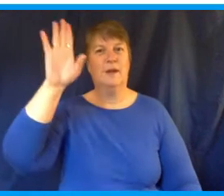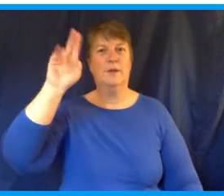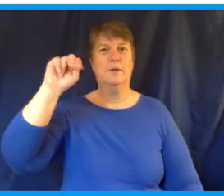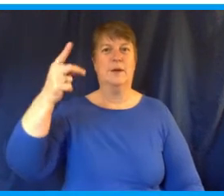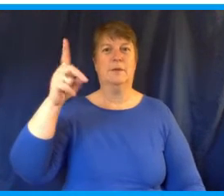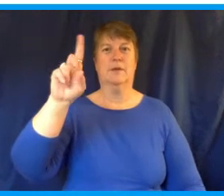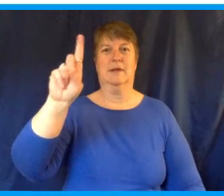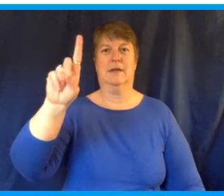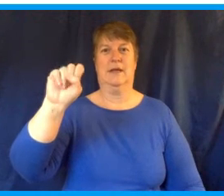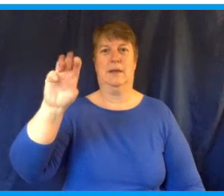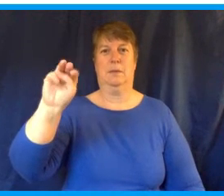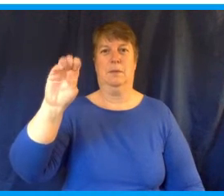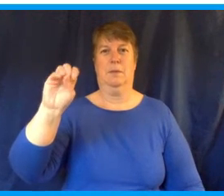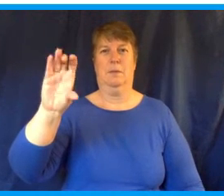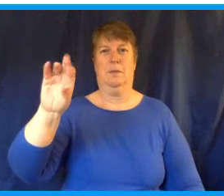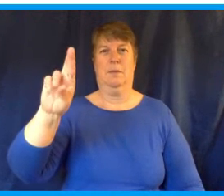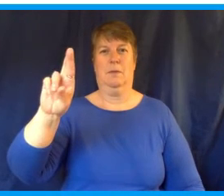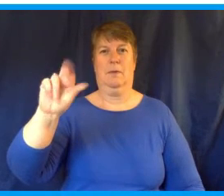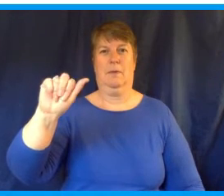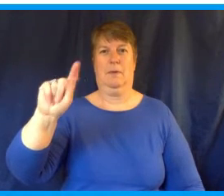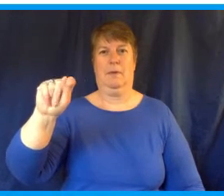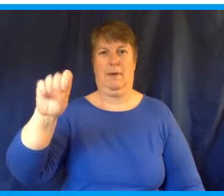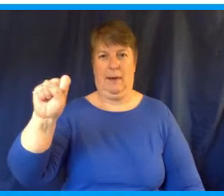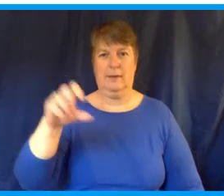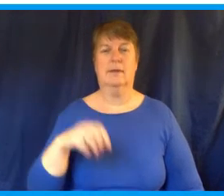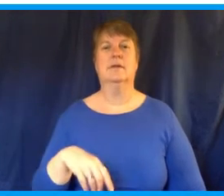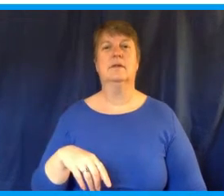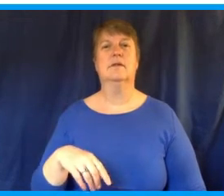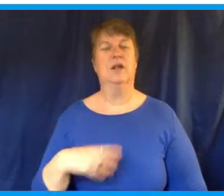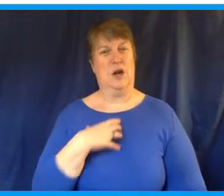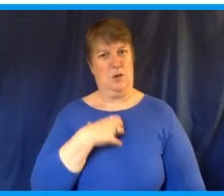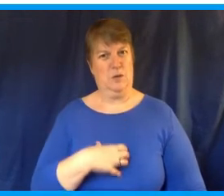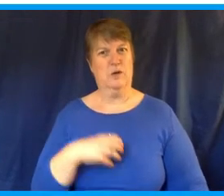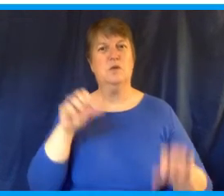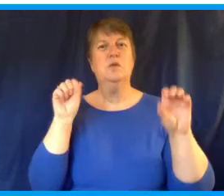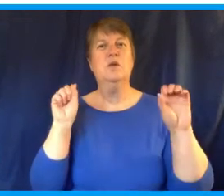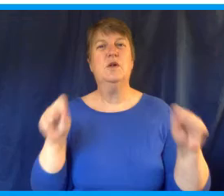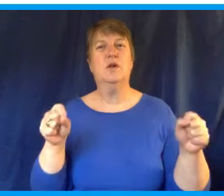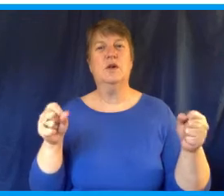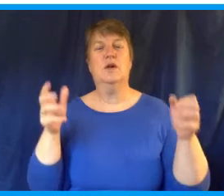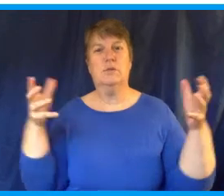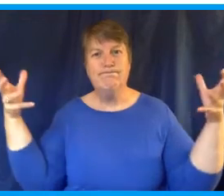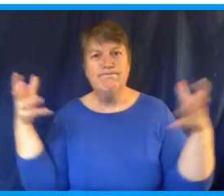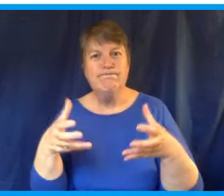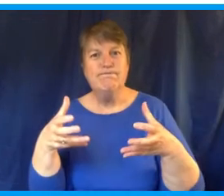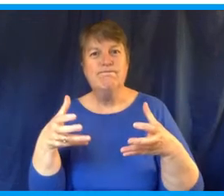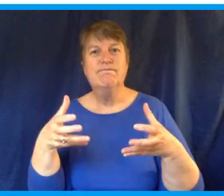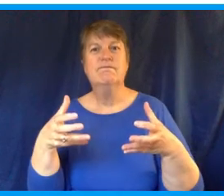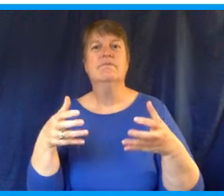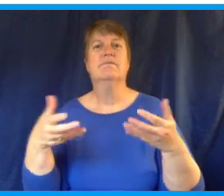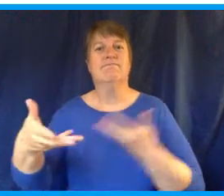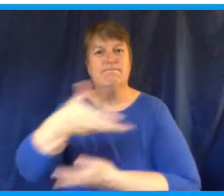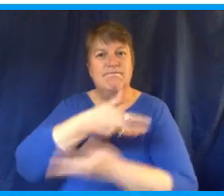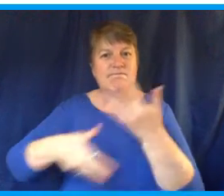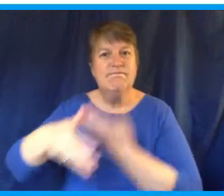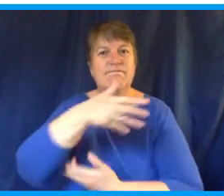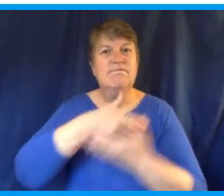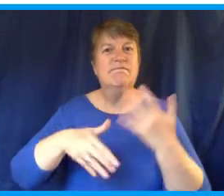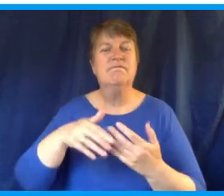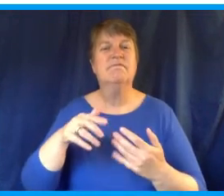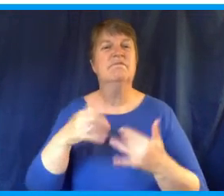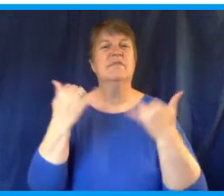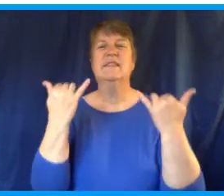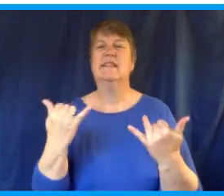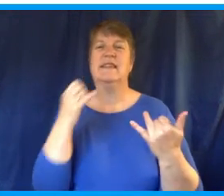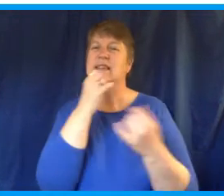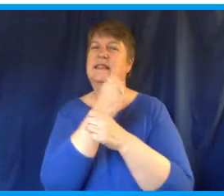Hello, New Hampshire Democrats. I really wish I could be with you in person, and I know we all wish we could be physically together